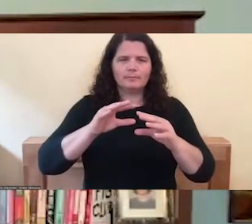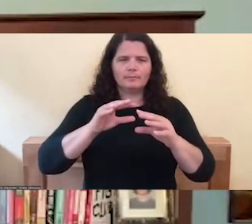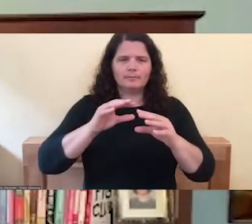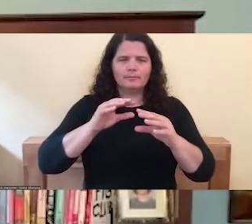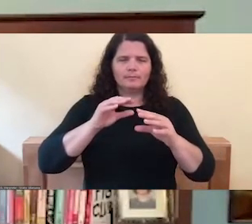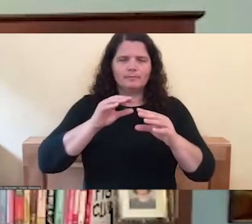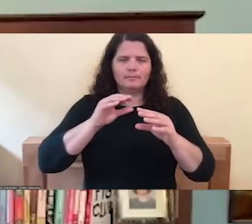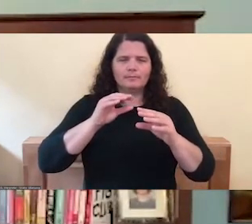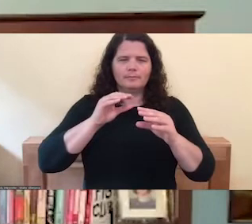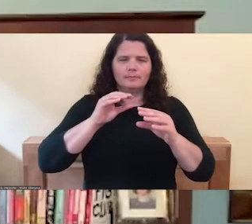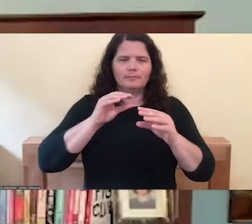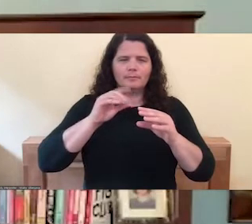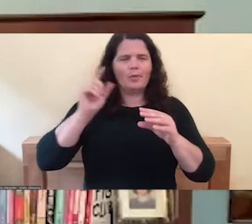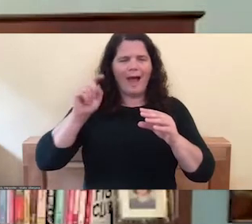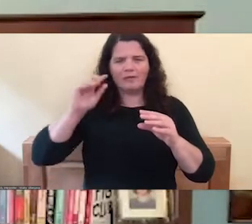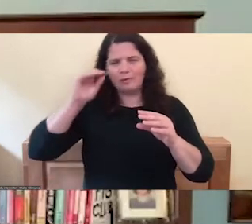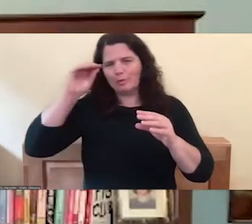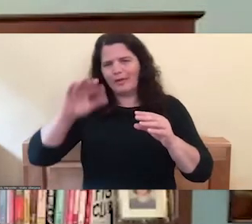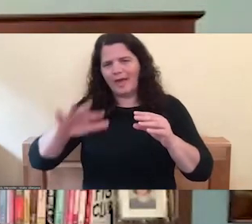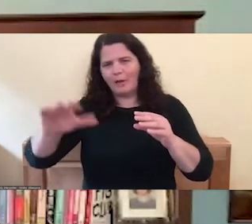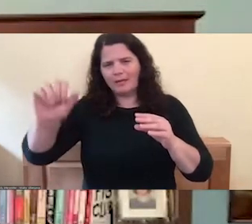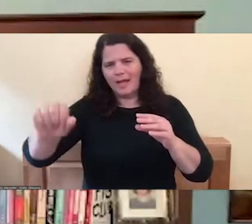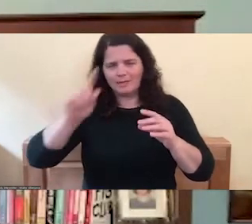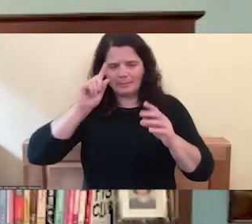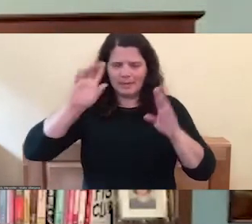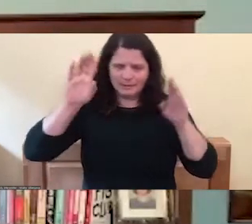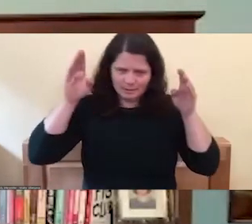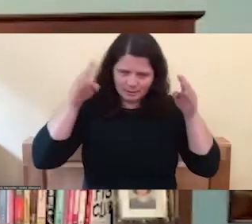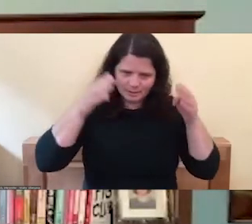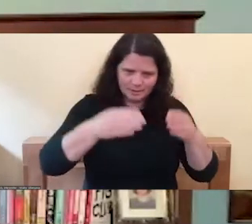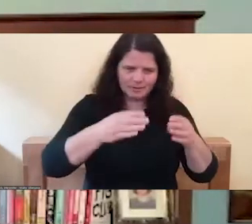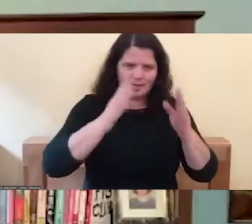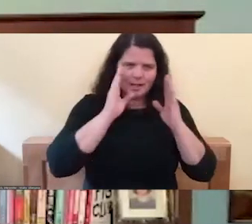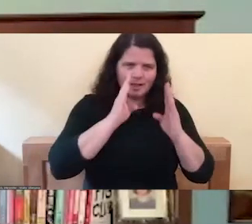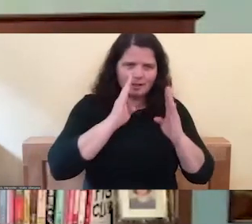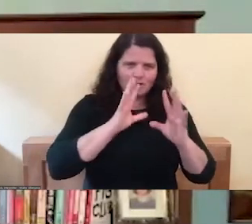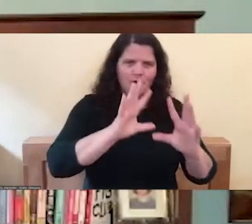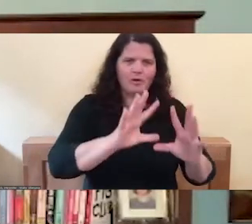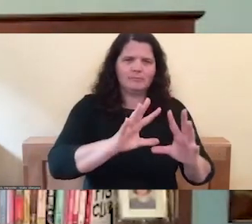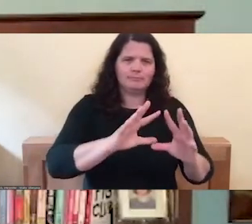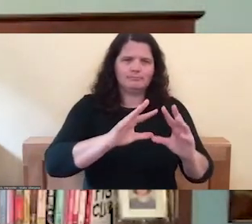You'll have to breathe out, of course, but just really put your attention on your inhalation.